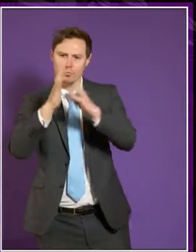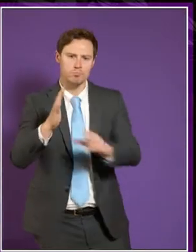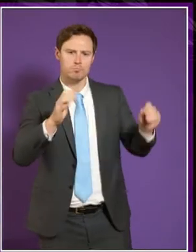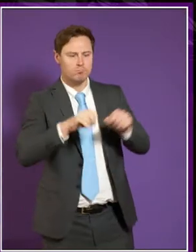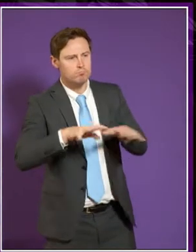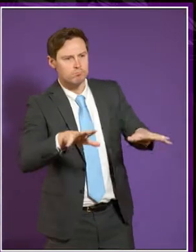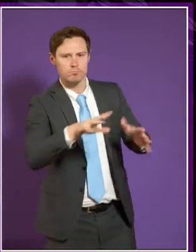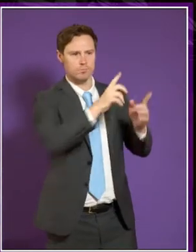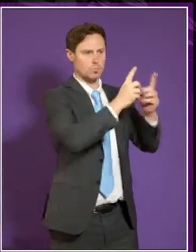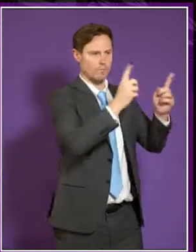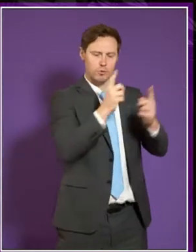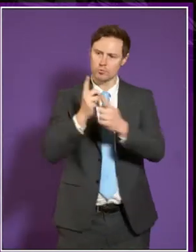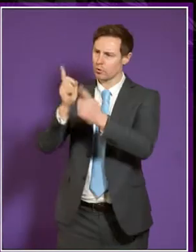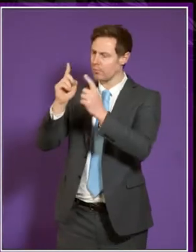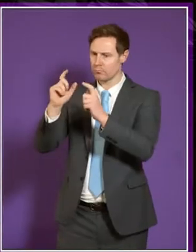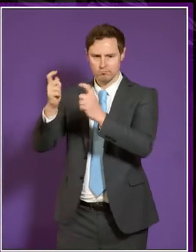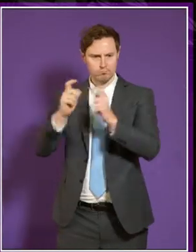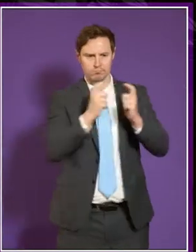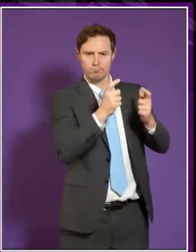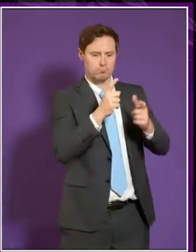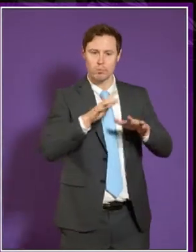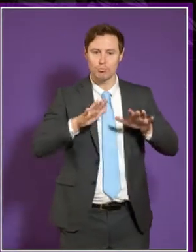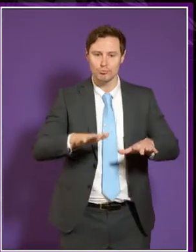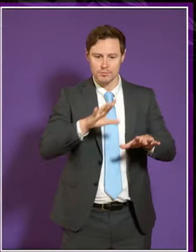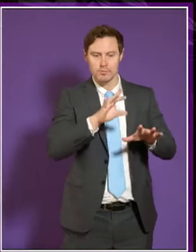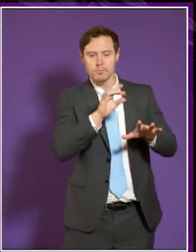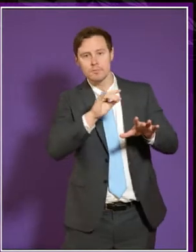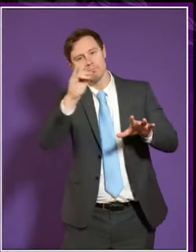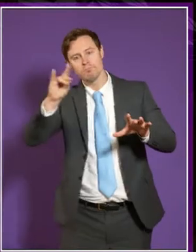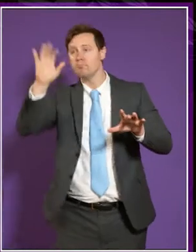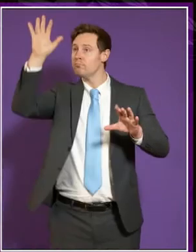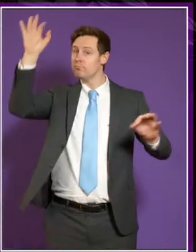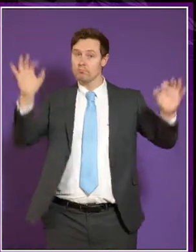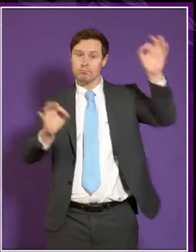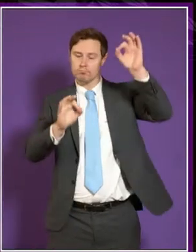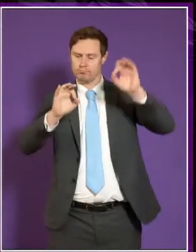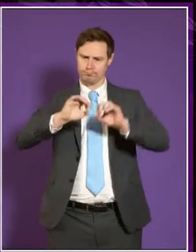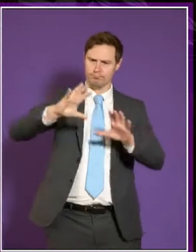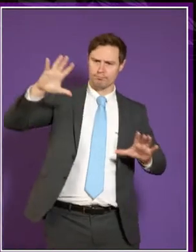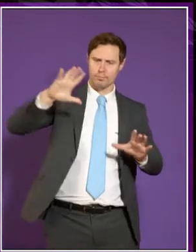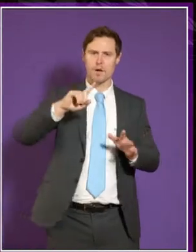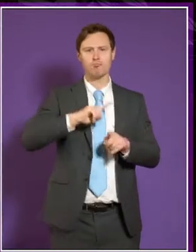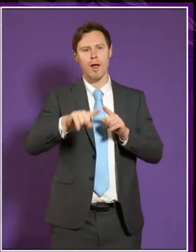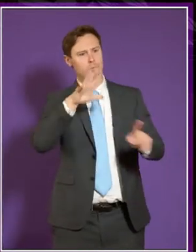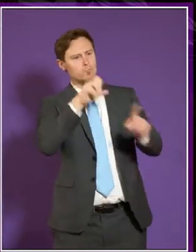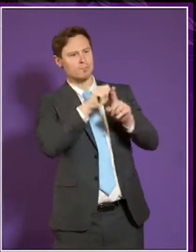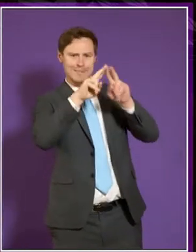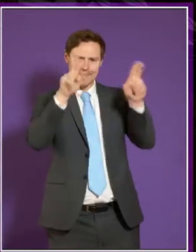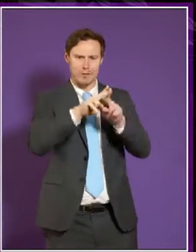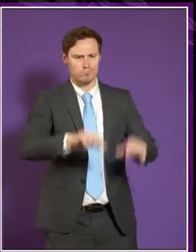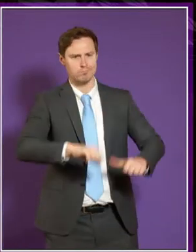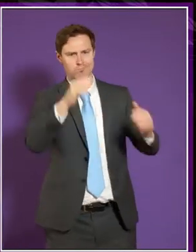between institutions in the British Isles, but also from further afield in terms of identifying best practice internationally?